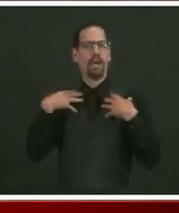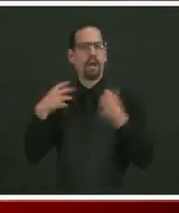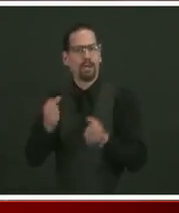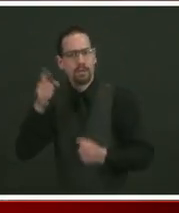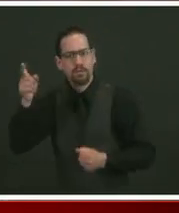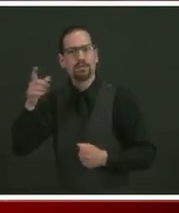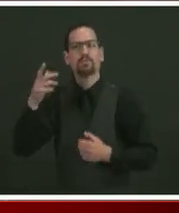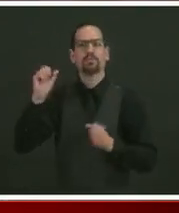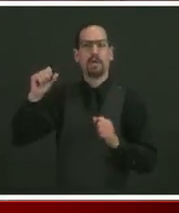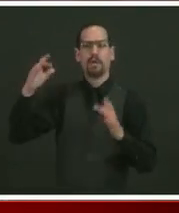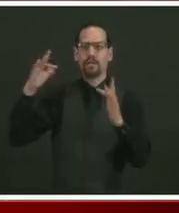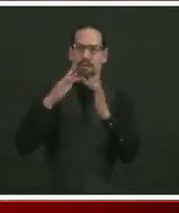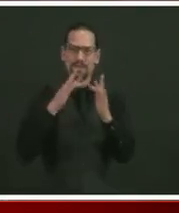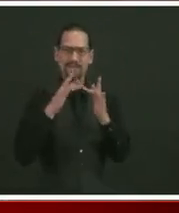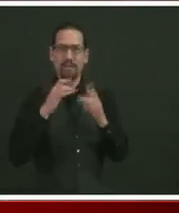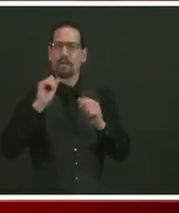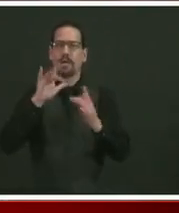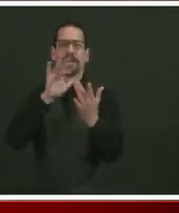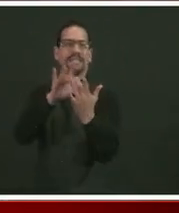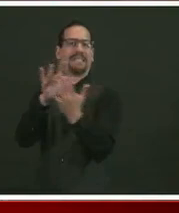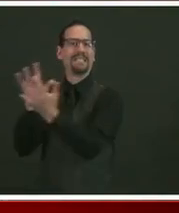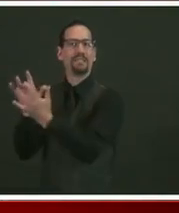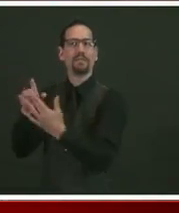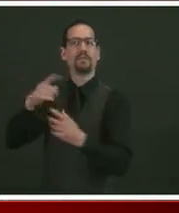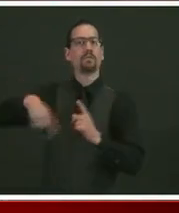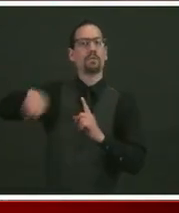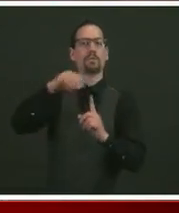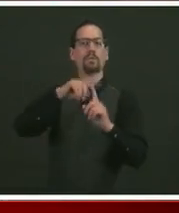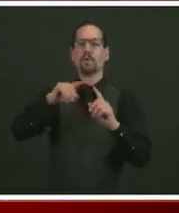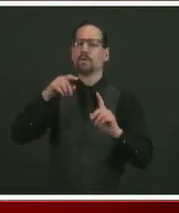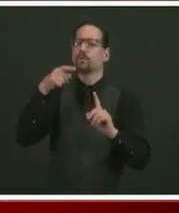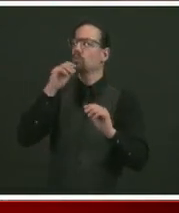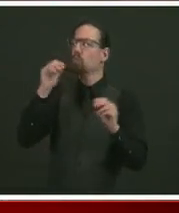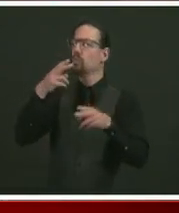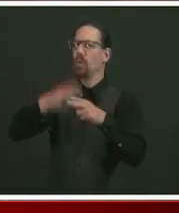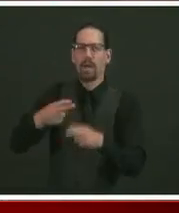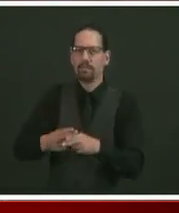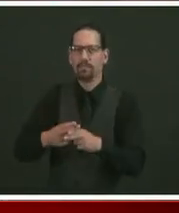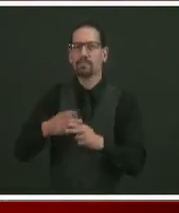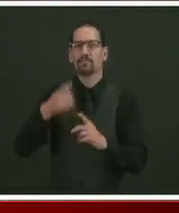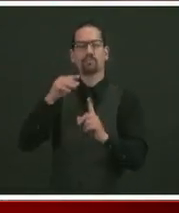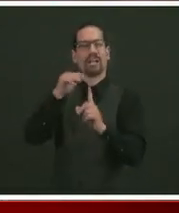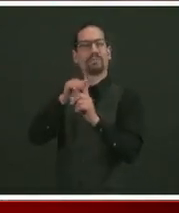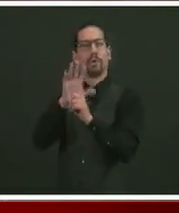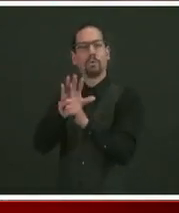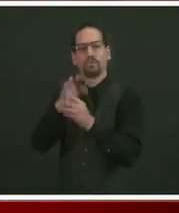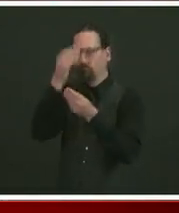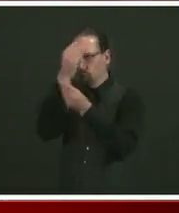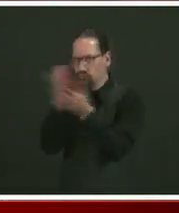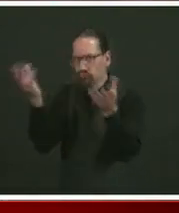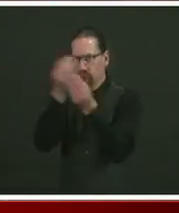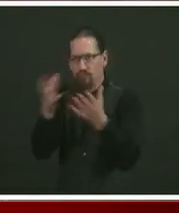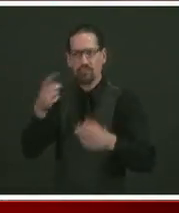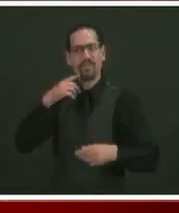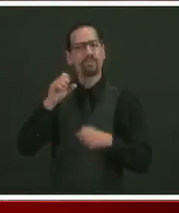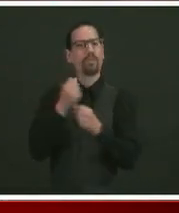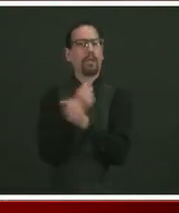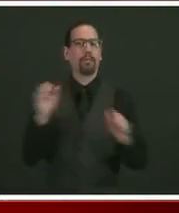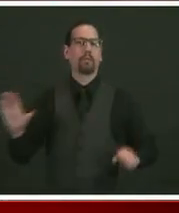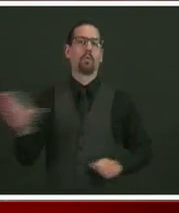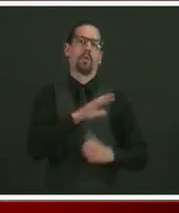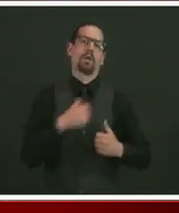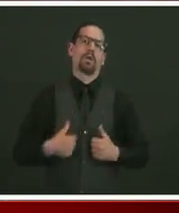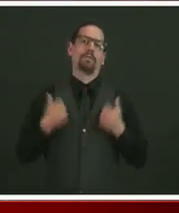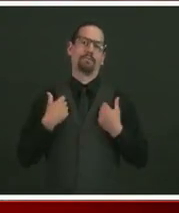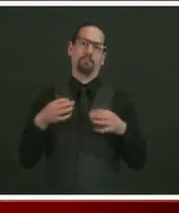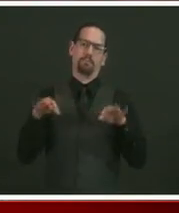know they were in contact with somebody who tested positive. So it'll help everyone and save lives if you can keep your contact tracing